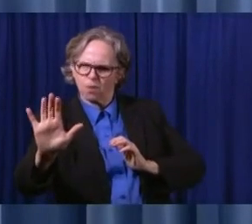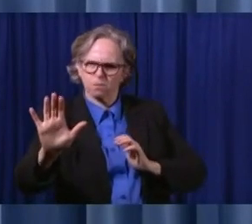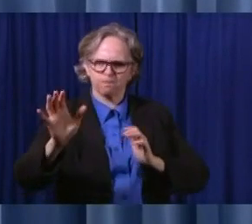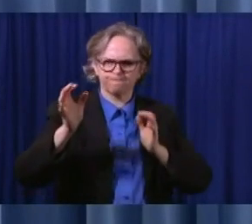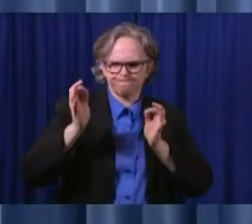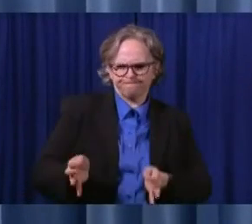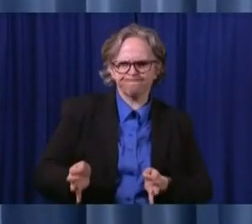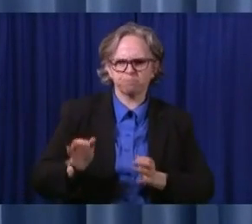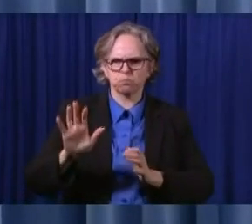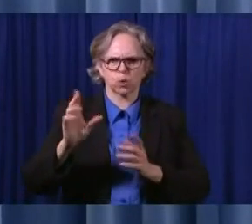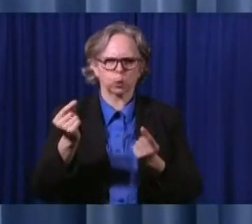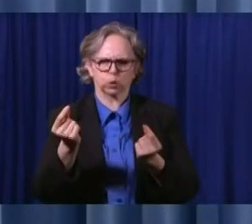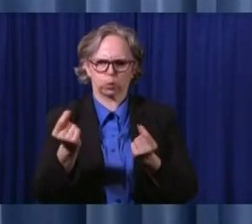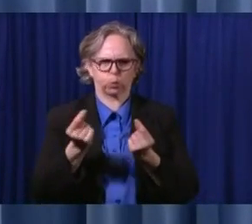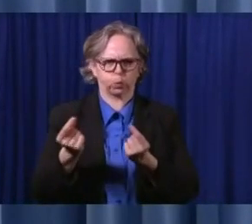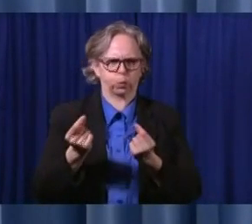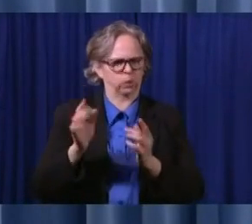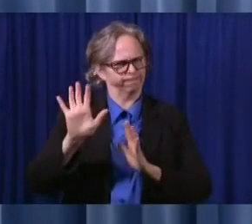of them.